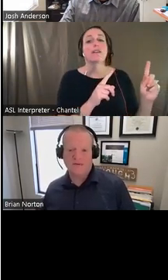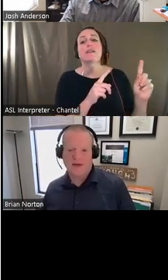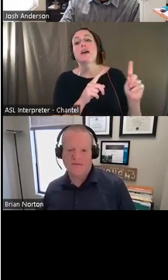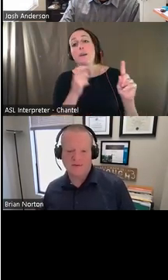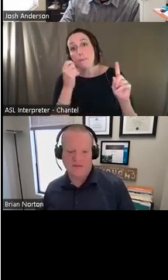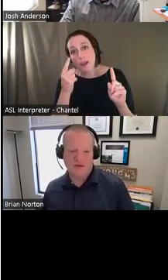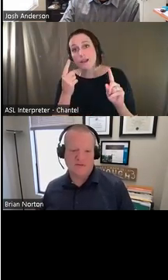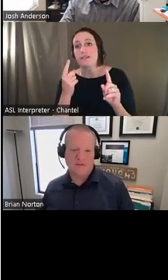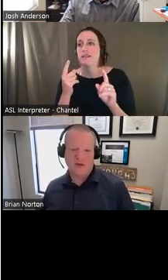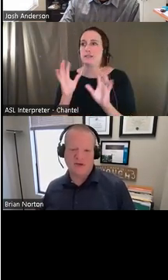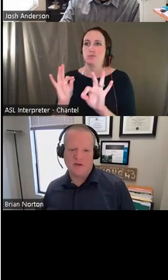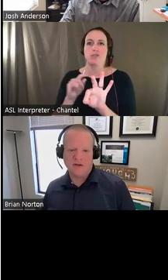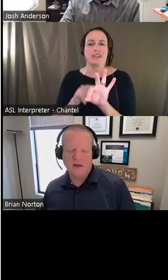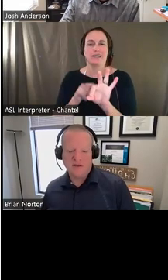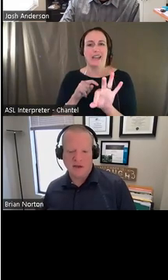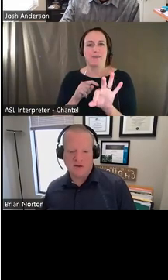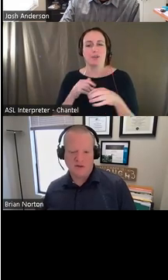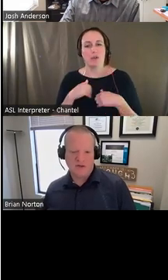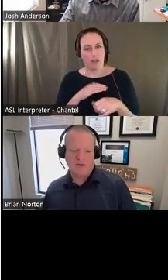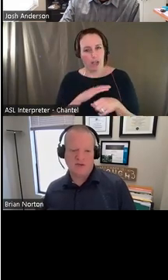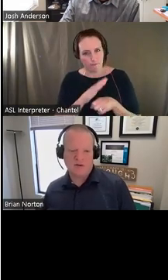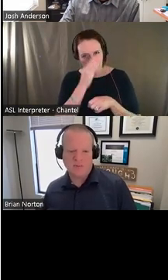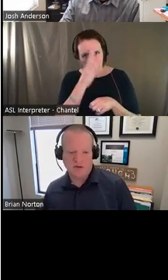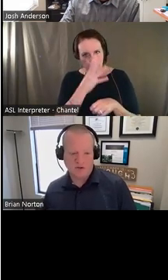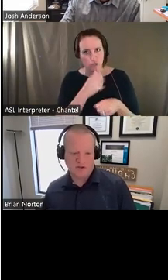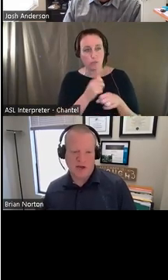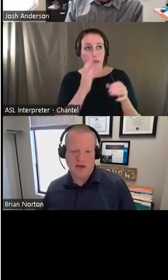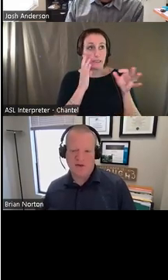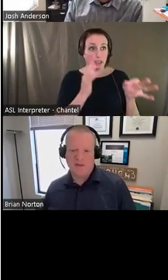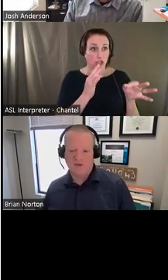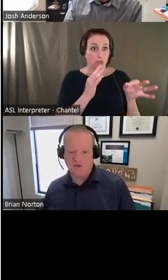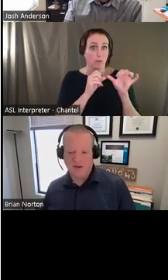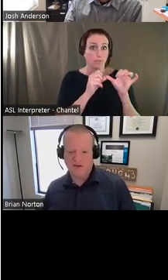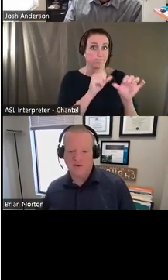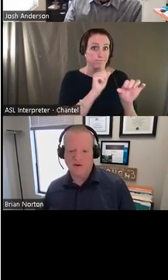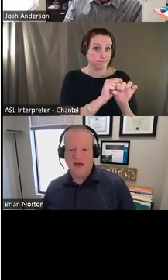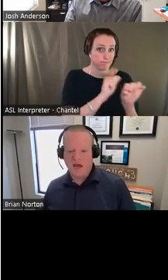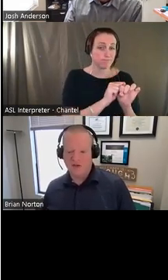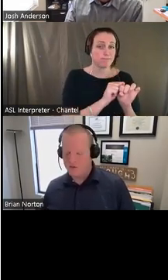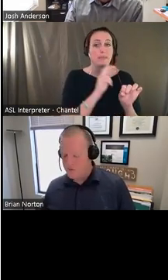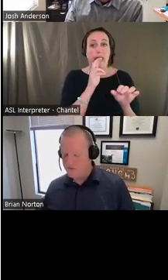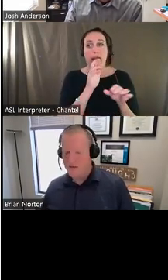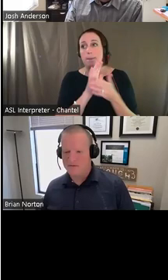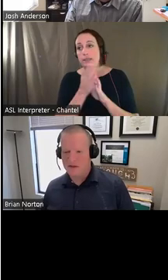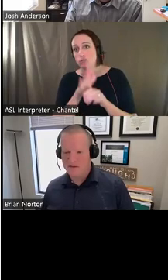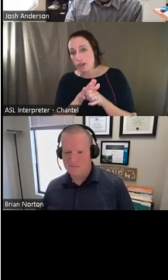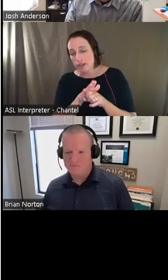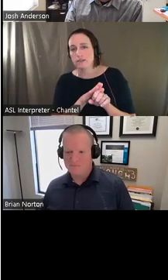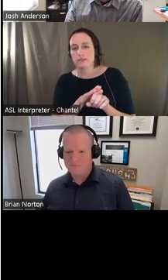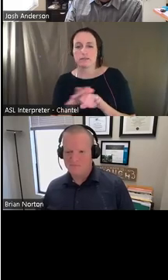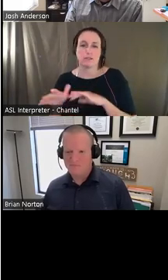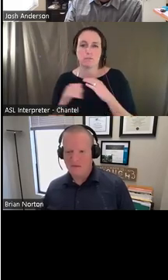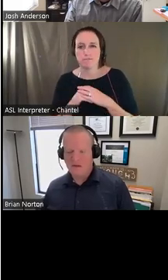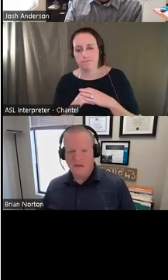enough so that folks have enough information to make good decisions and are able to do the job and not be stressed or anxious or those types of things.